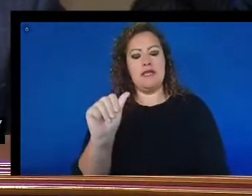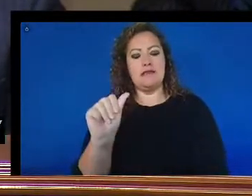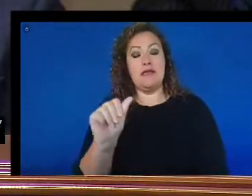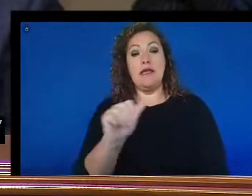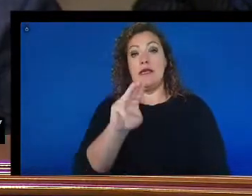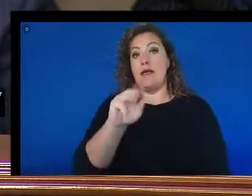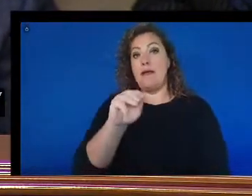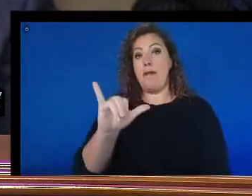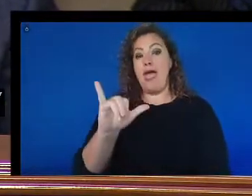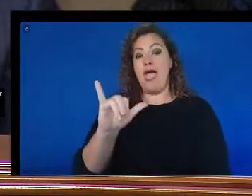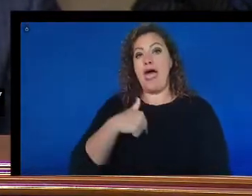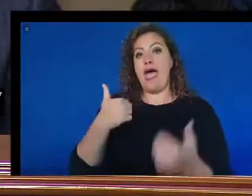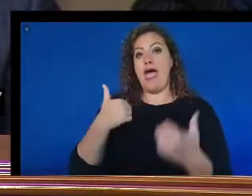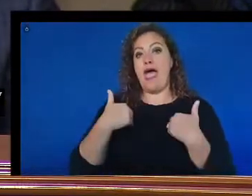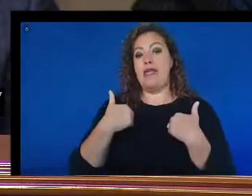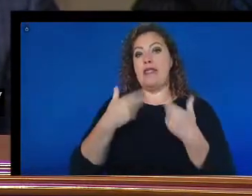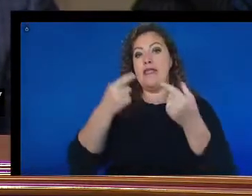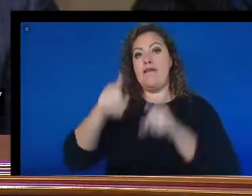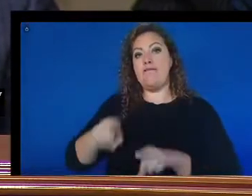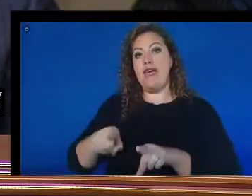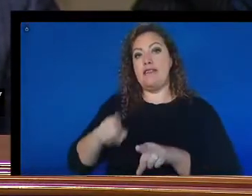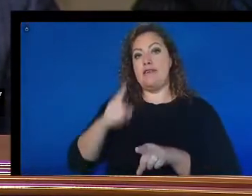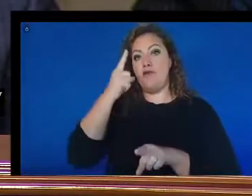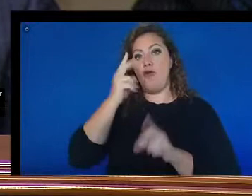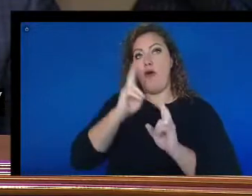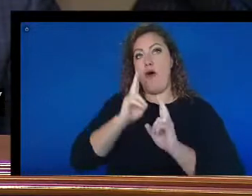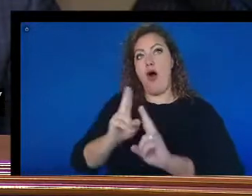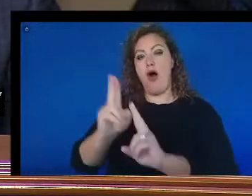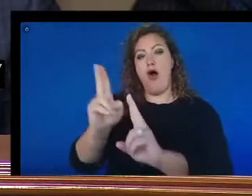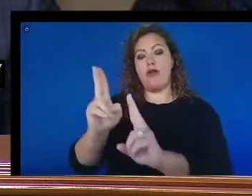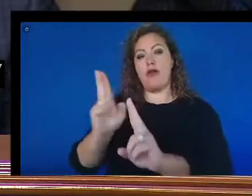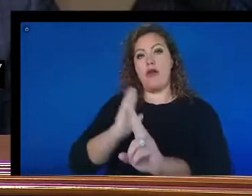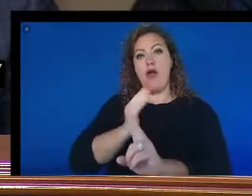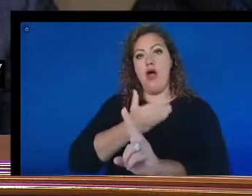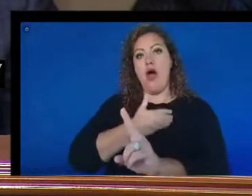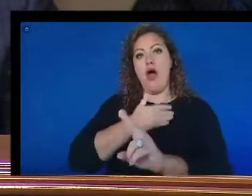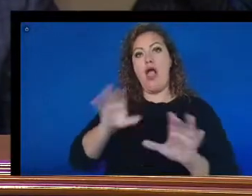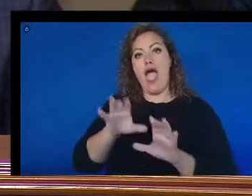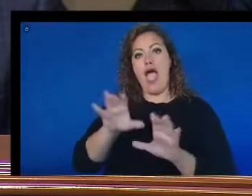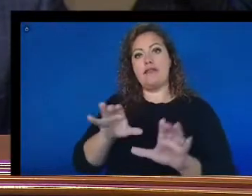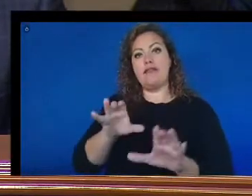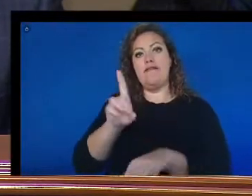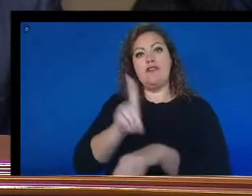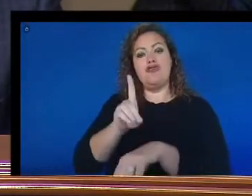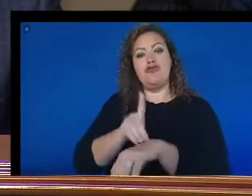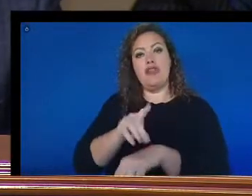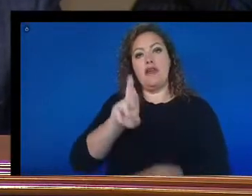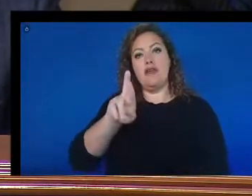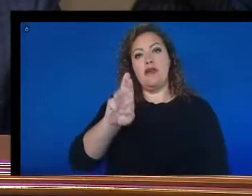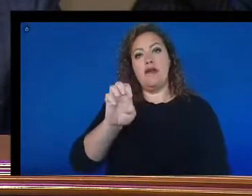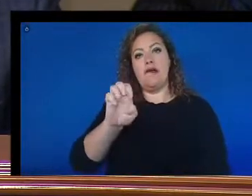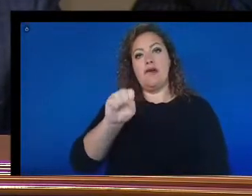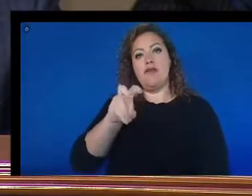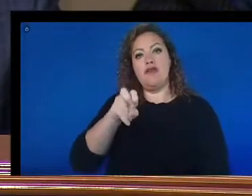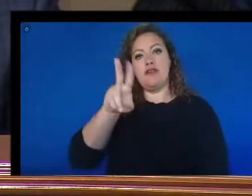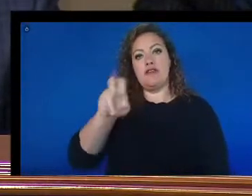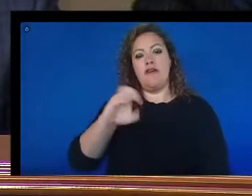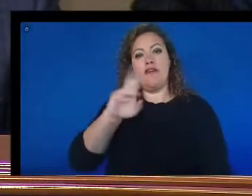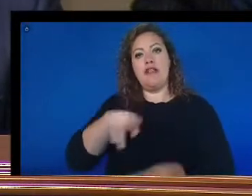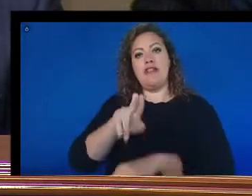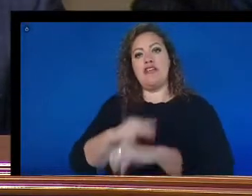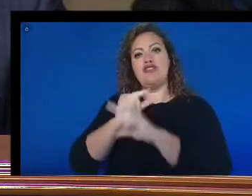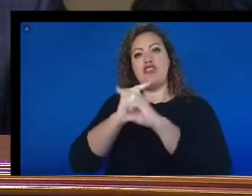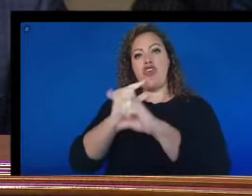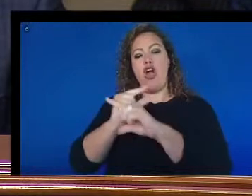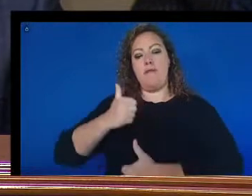I hosted an event to honor our active duty, reserve, and National Guard military personnel,